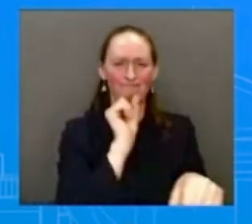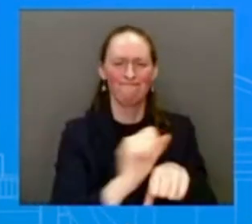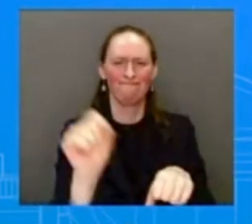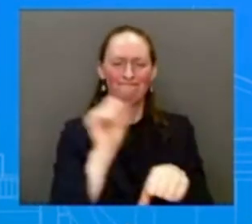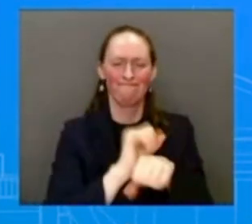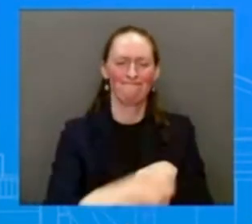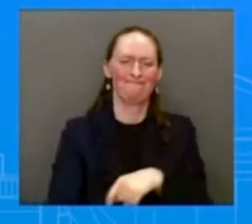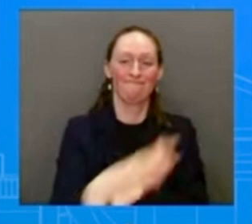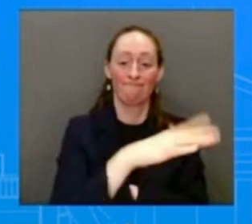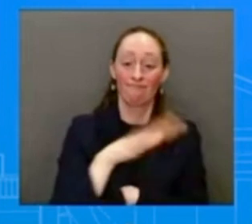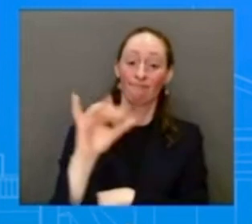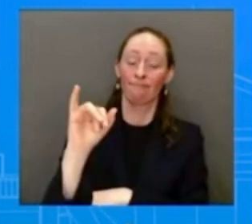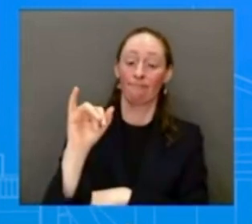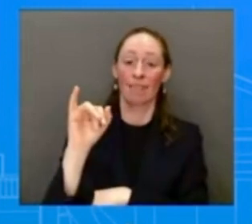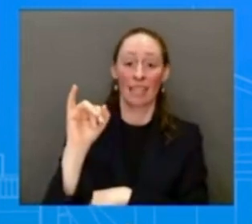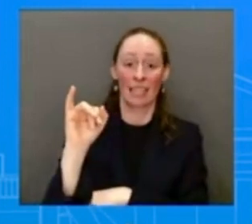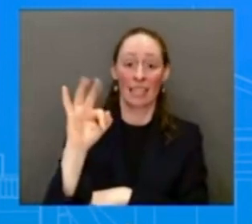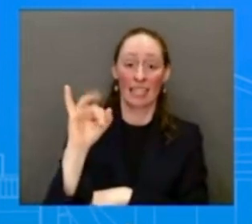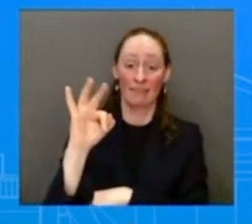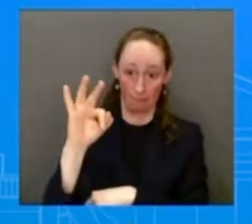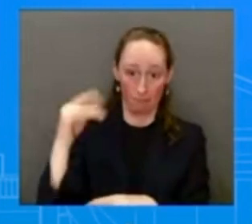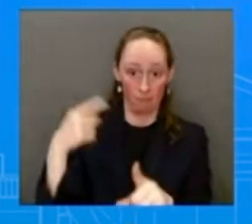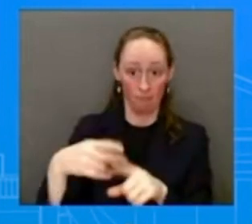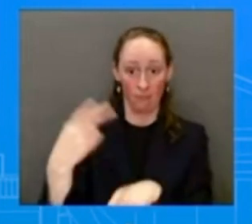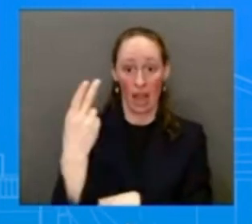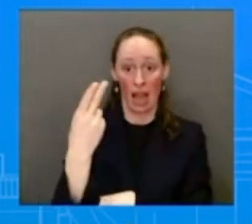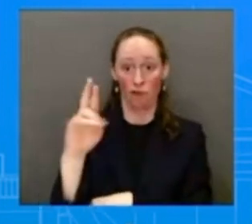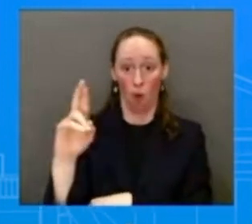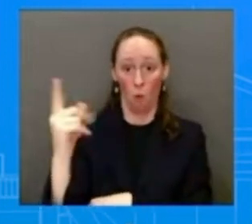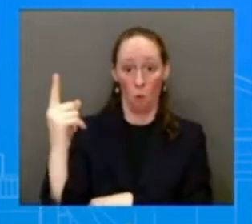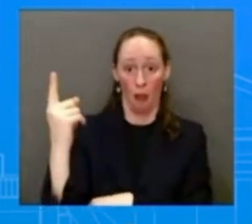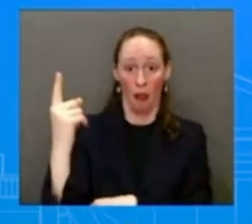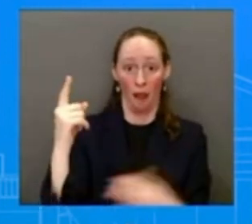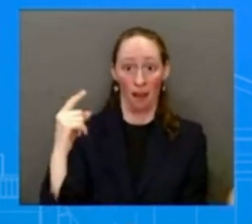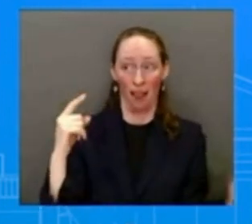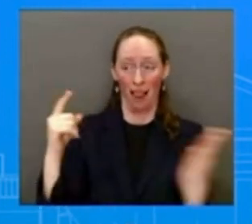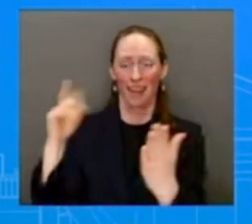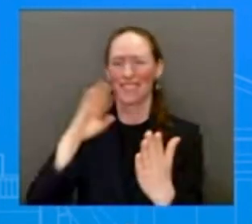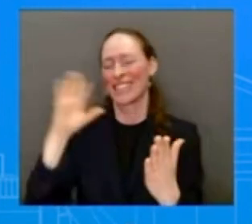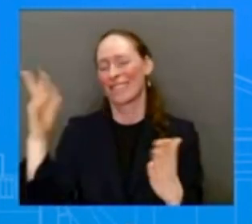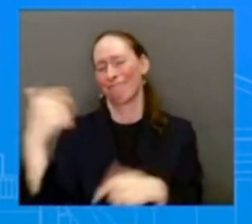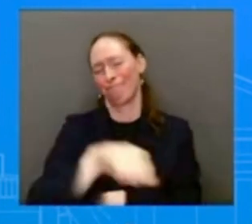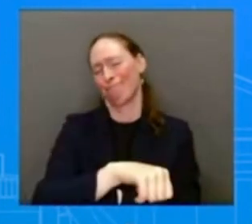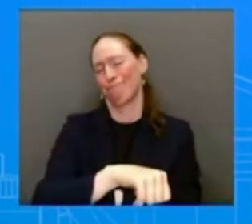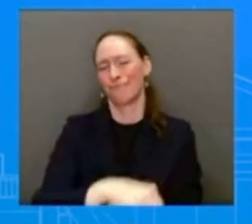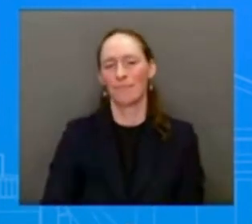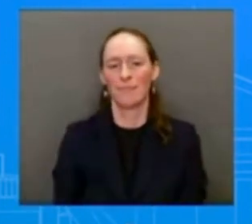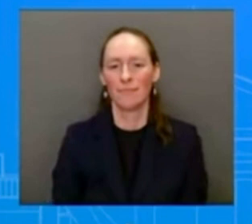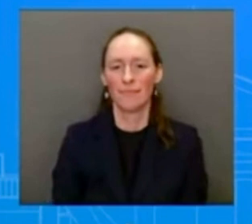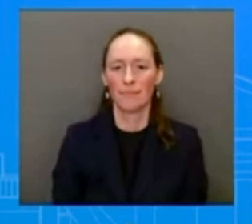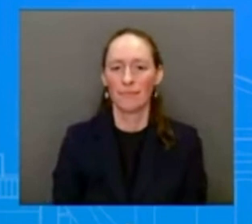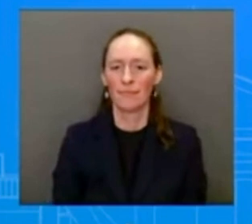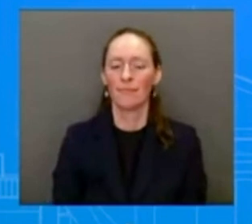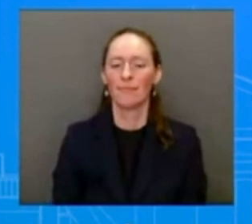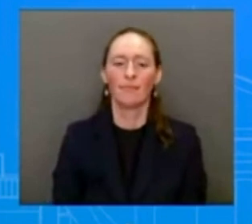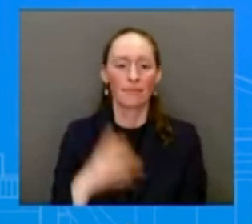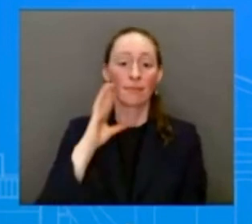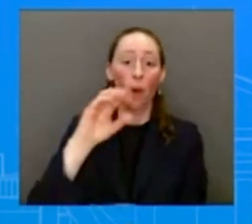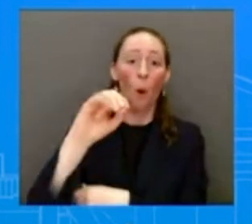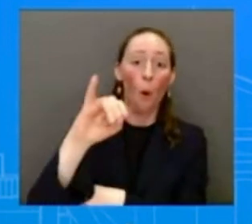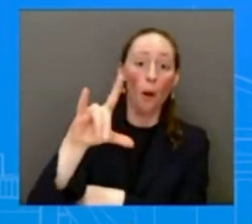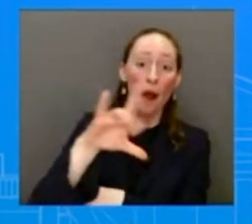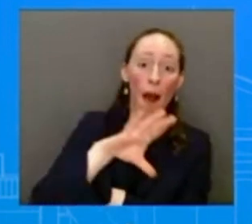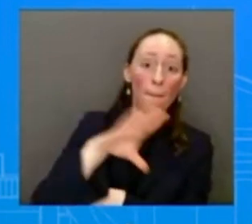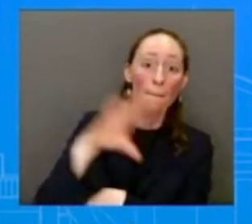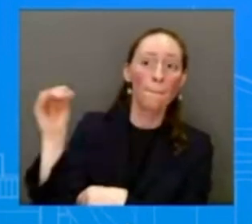have put forward to drive energy costs up for middle-class families, pad the pockets of big oil companies, and endanger the health and safety